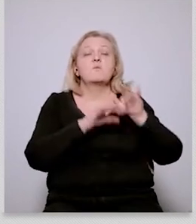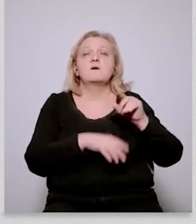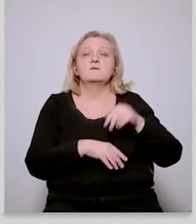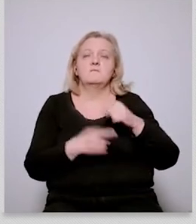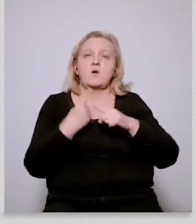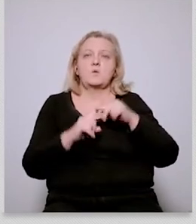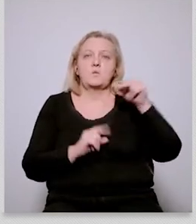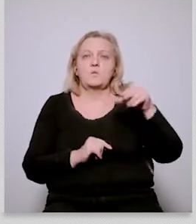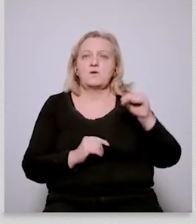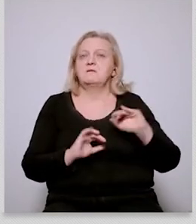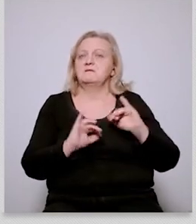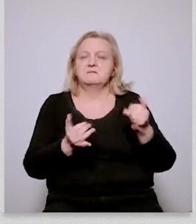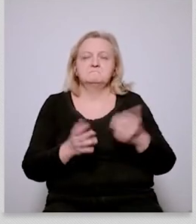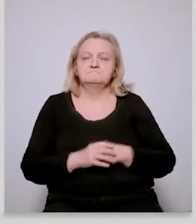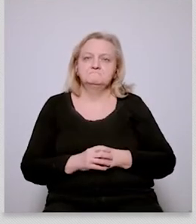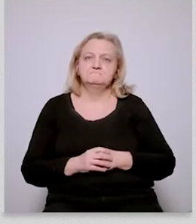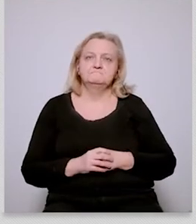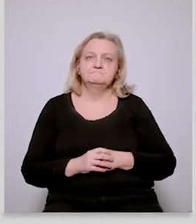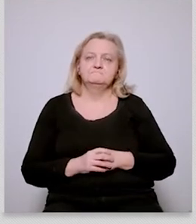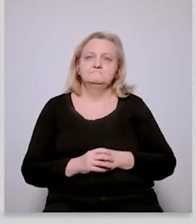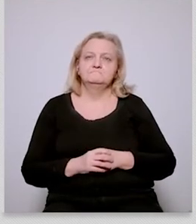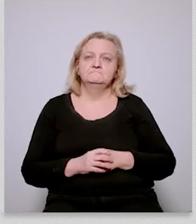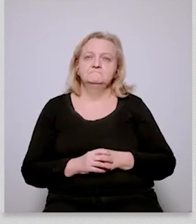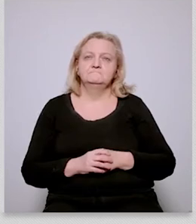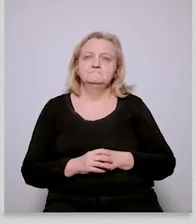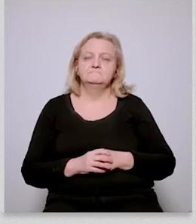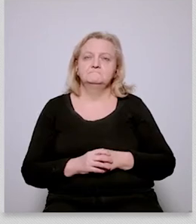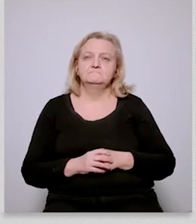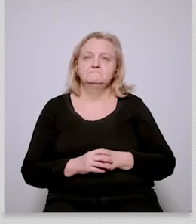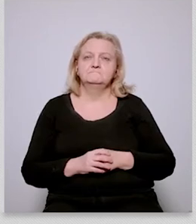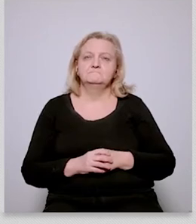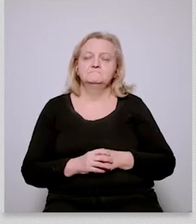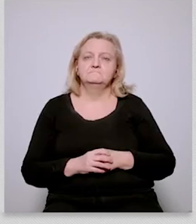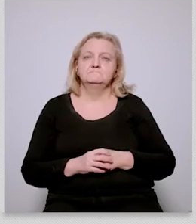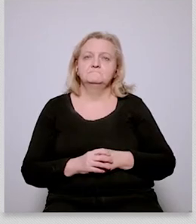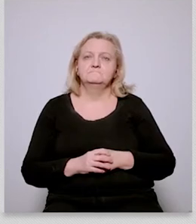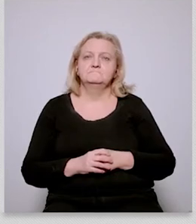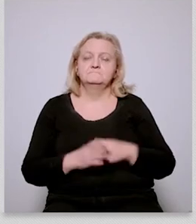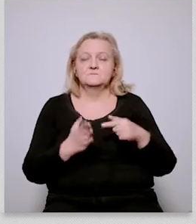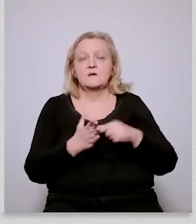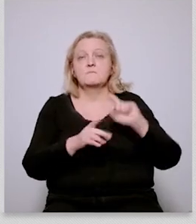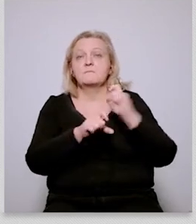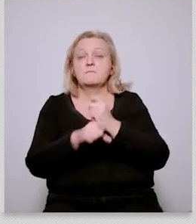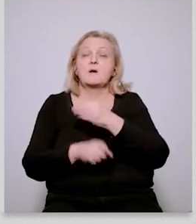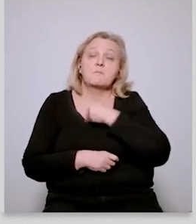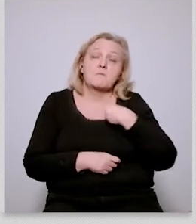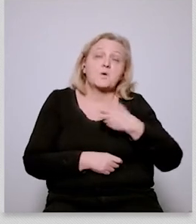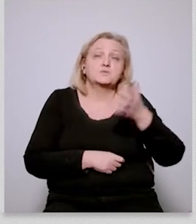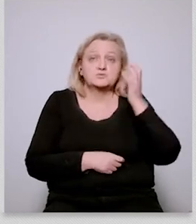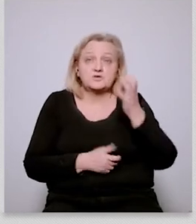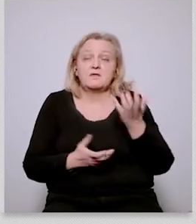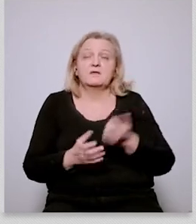how do you also see especially perhaps countries like poland or the czech republic um